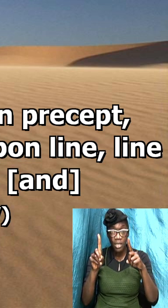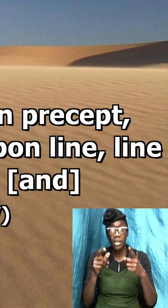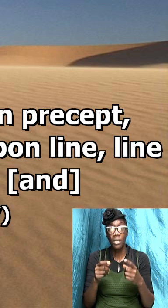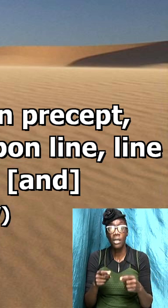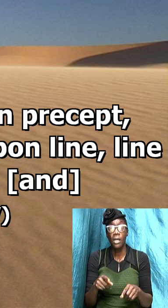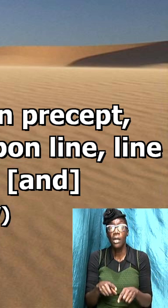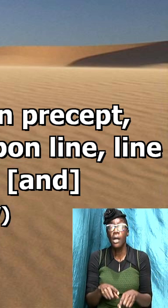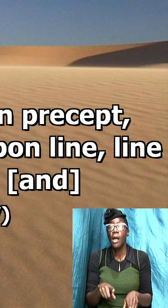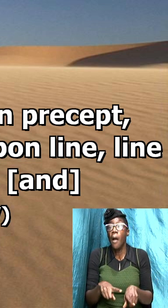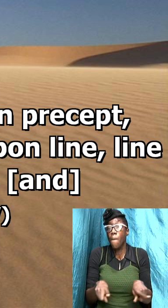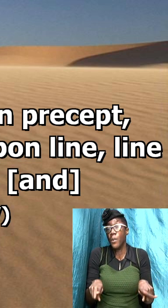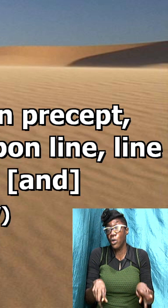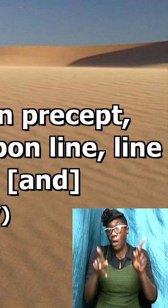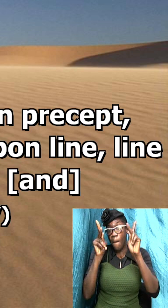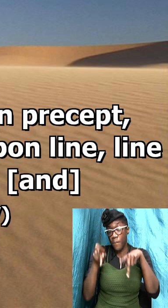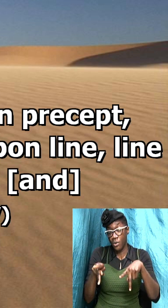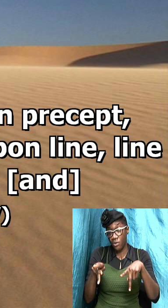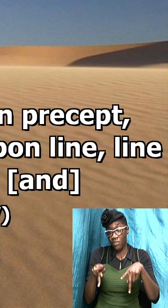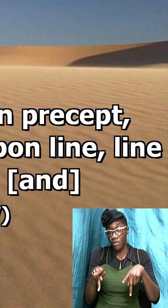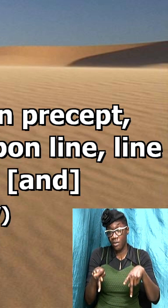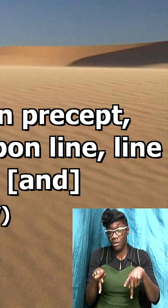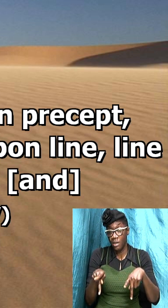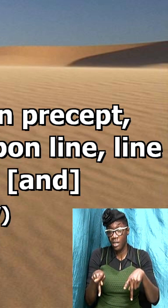it's person that come off the breast